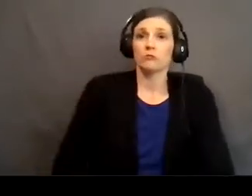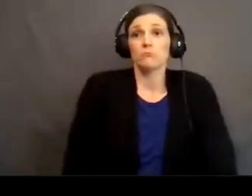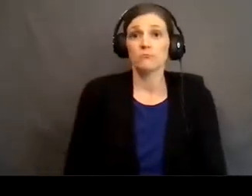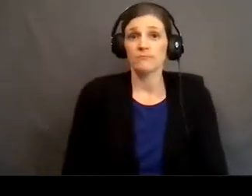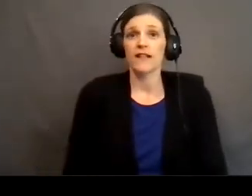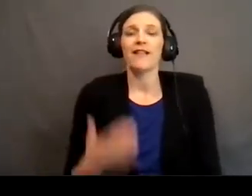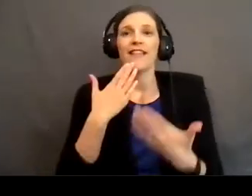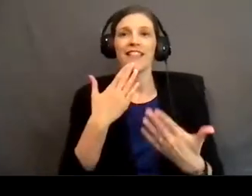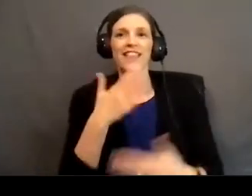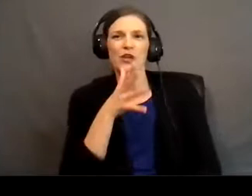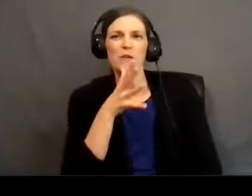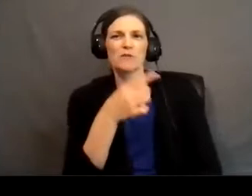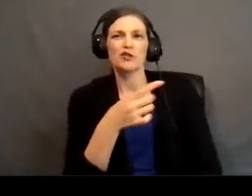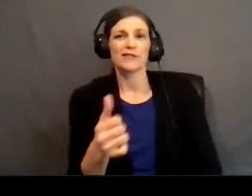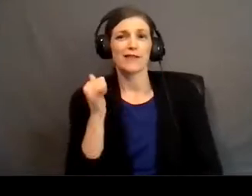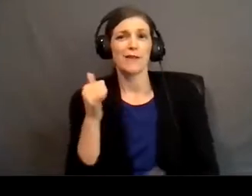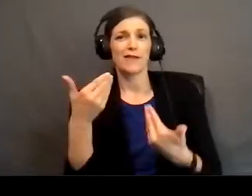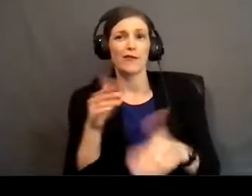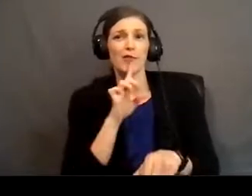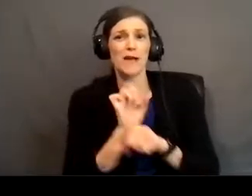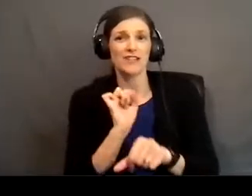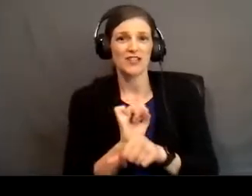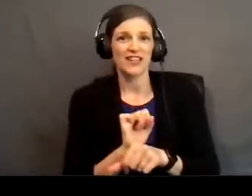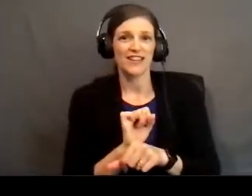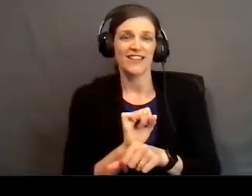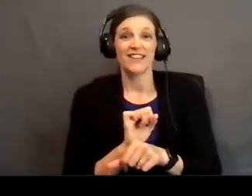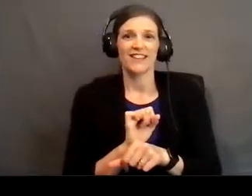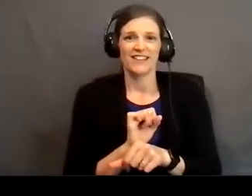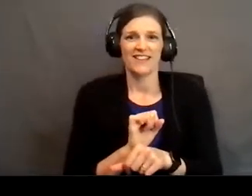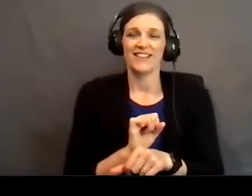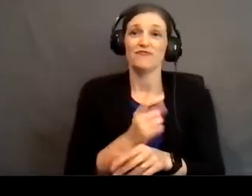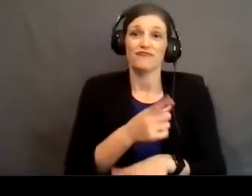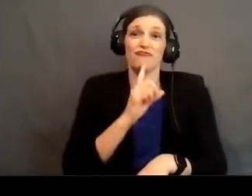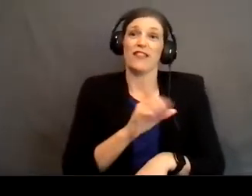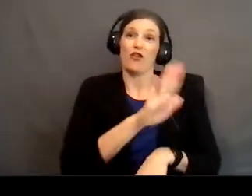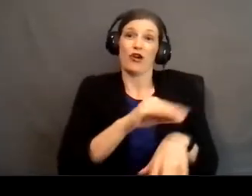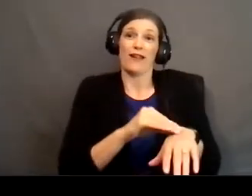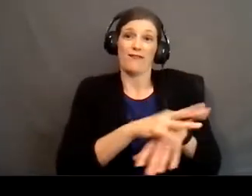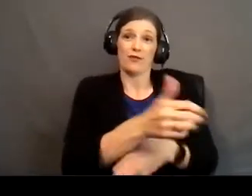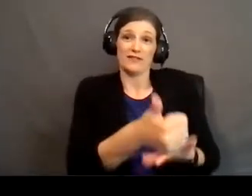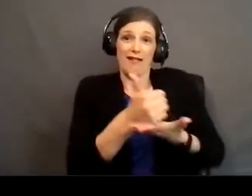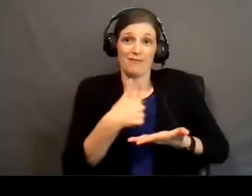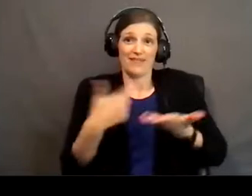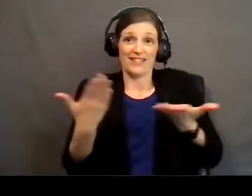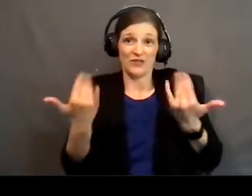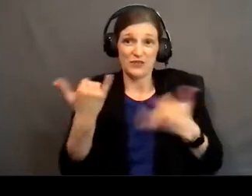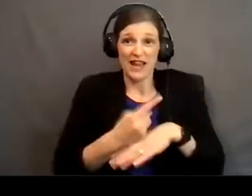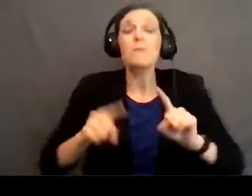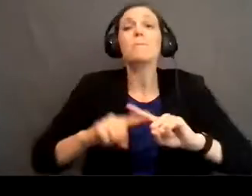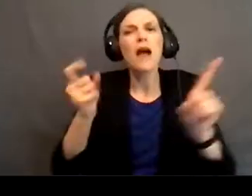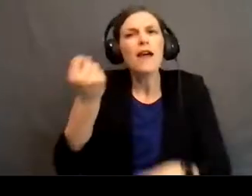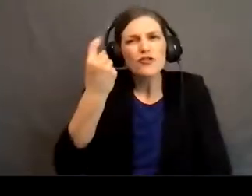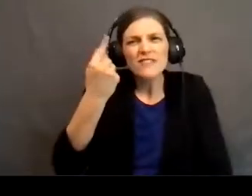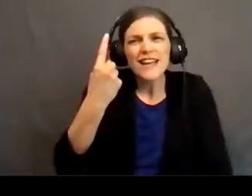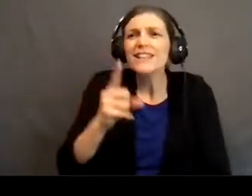Thank you, Mom. She's in the back of the room, actually. It's due in large measure to her influence. But I get it. Because